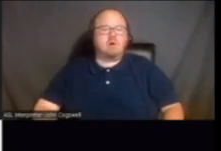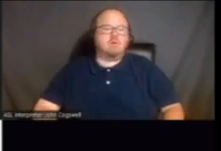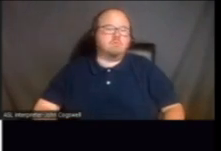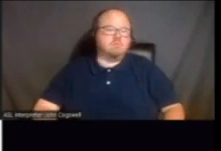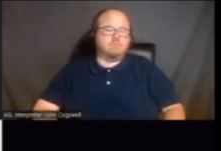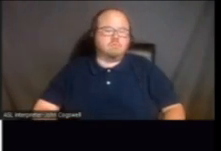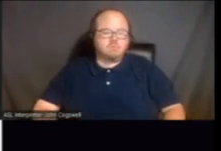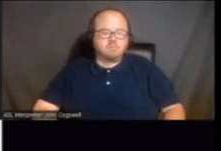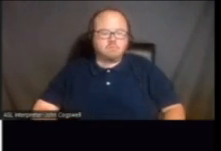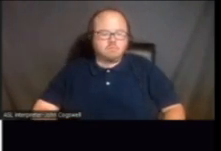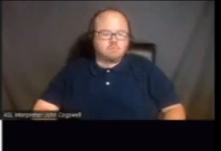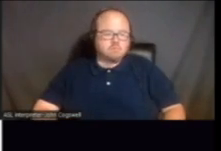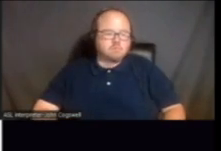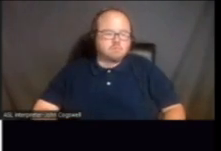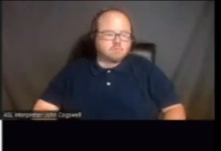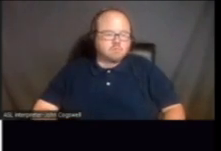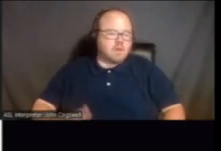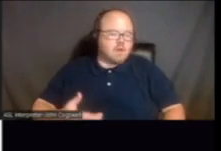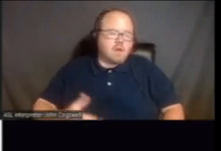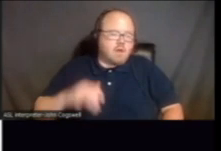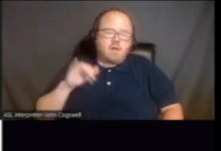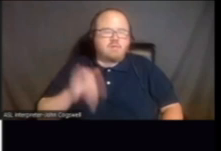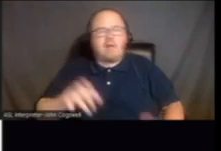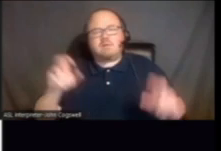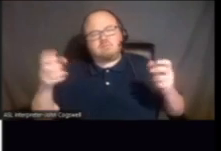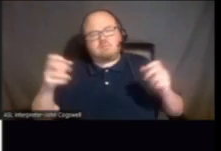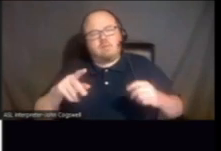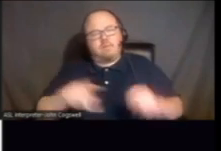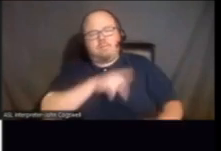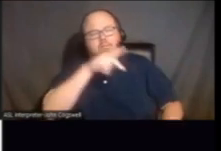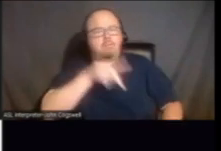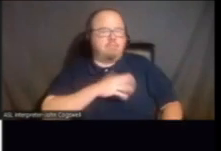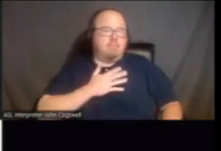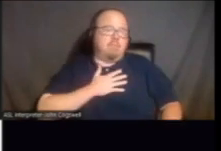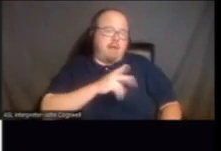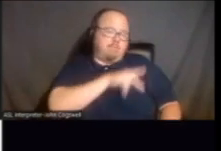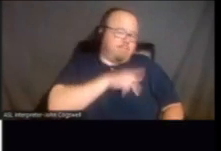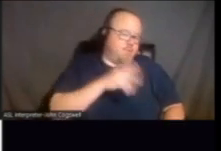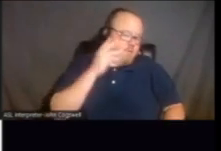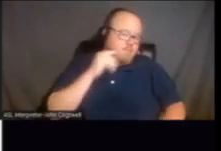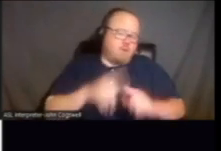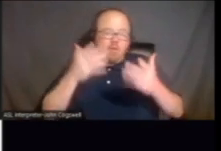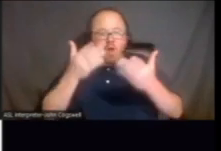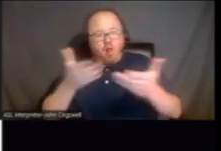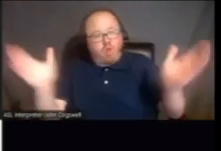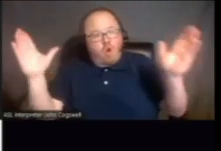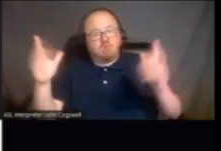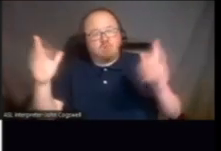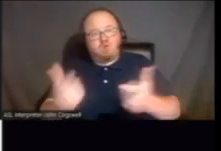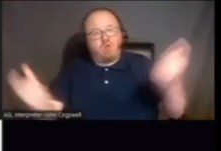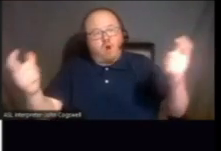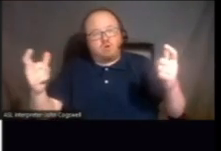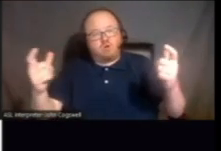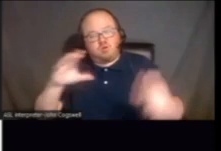I back up when I have to. And, and, and that's just kind of like a personal experience, but in the larger scope of it, um,